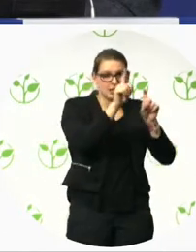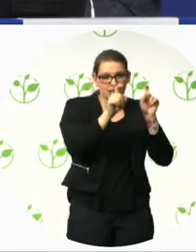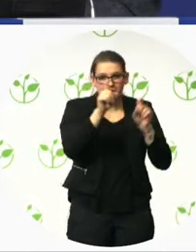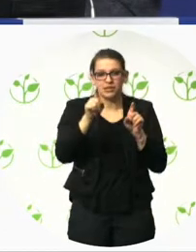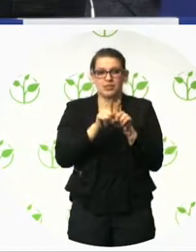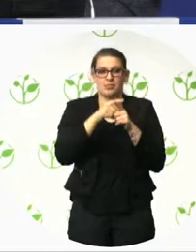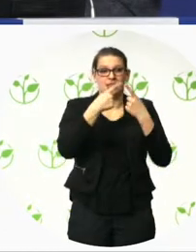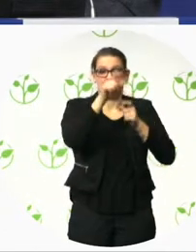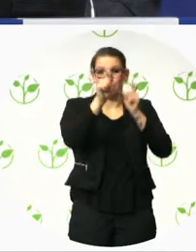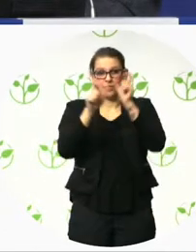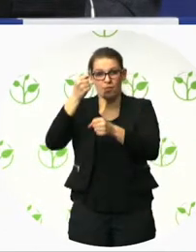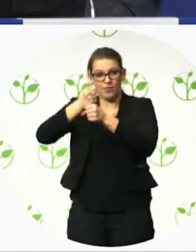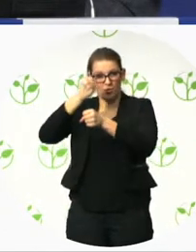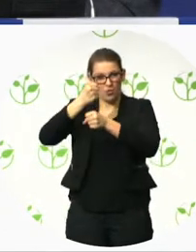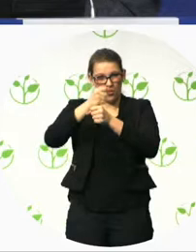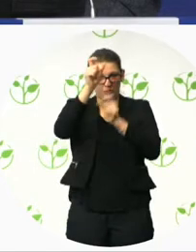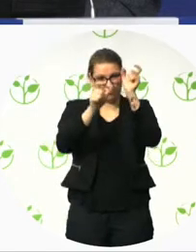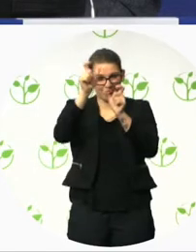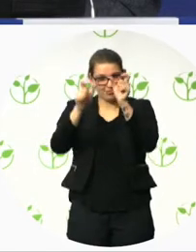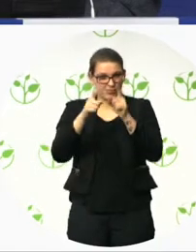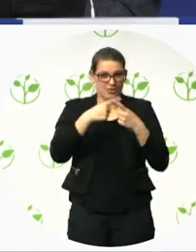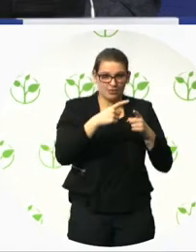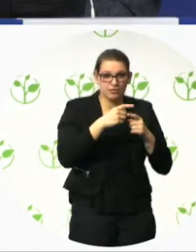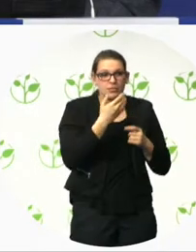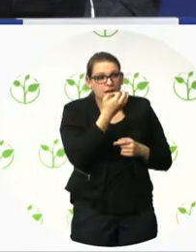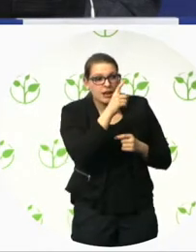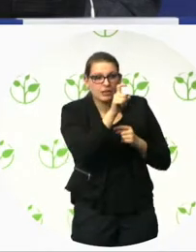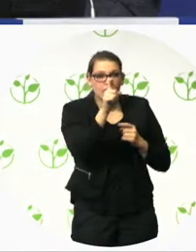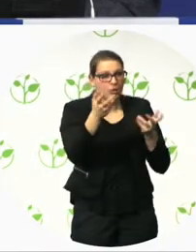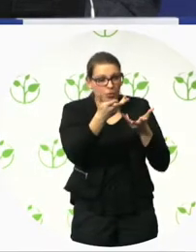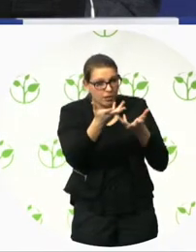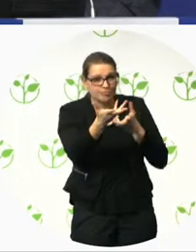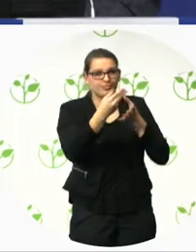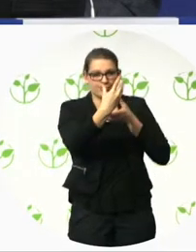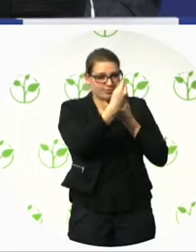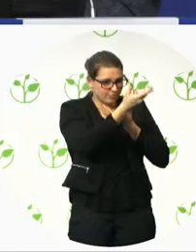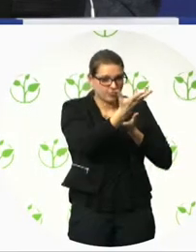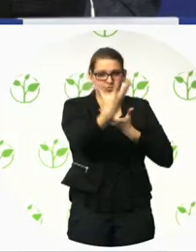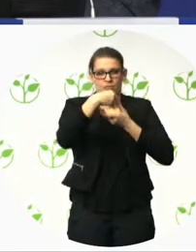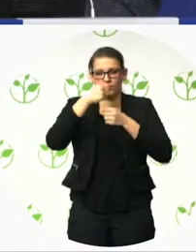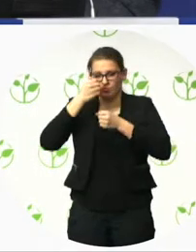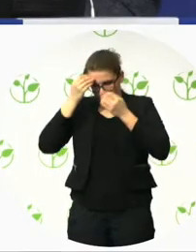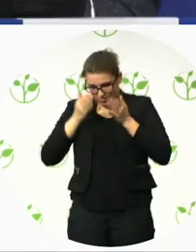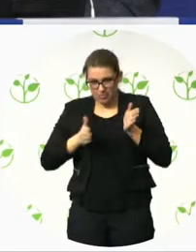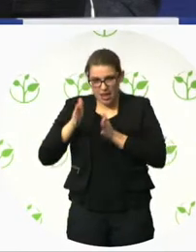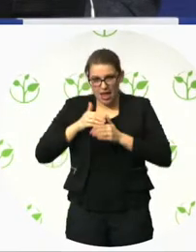landscape planning, outdoor life, transport system and universal design, of course.